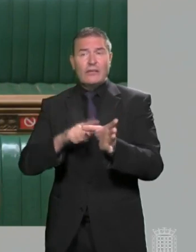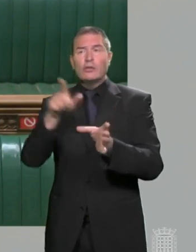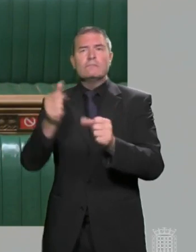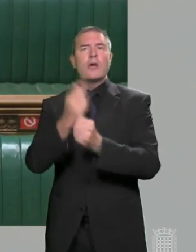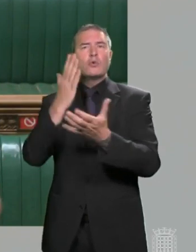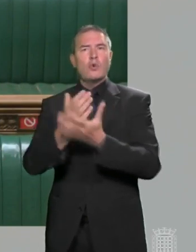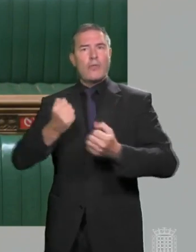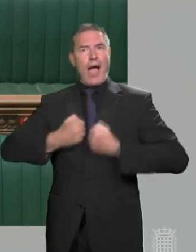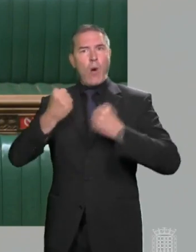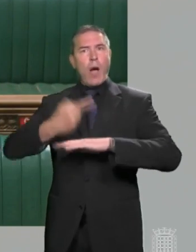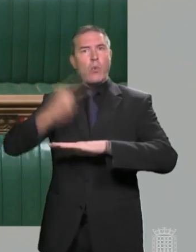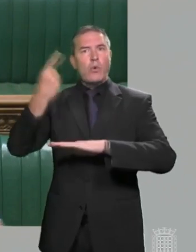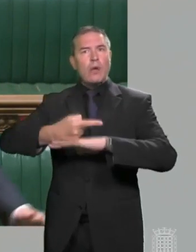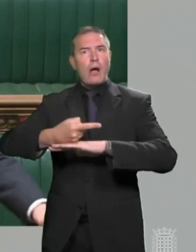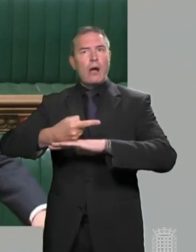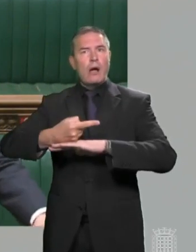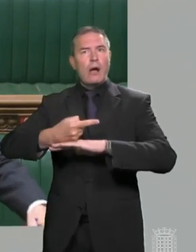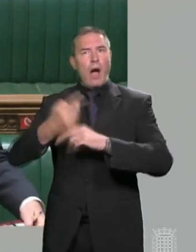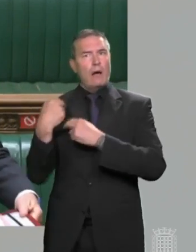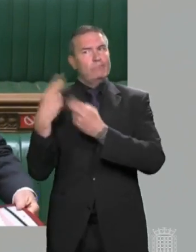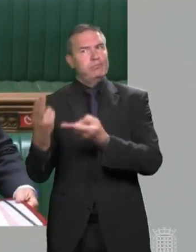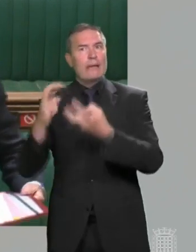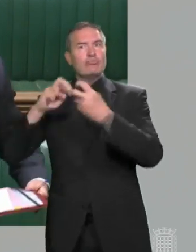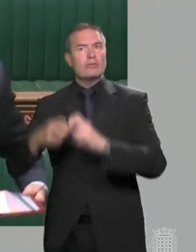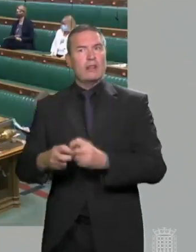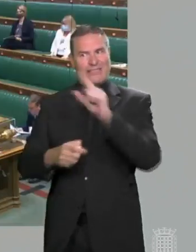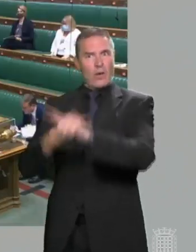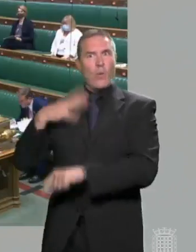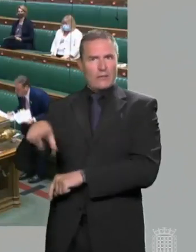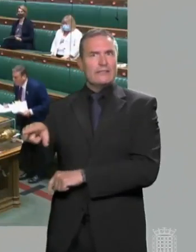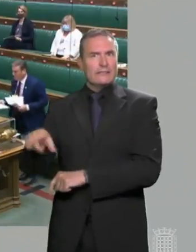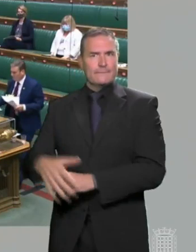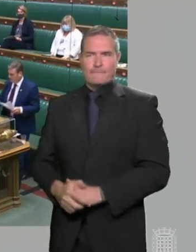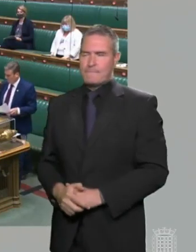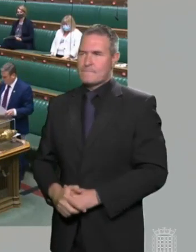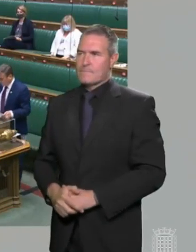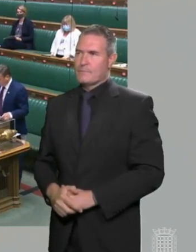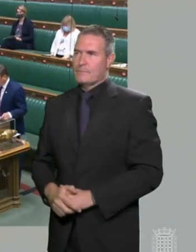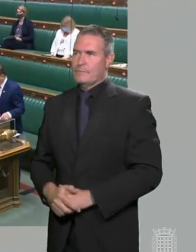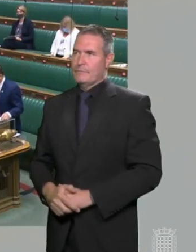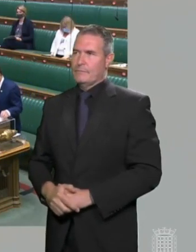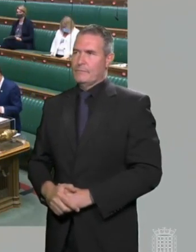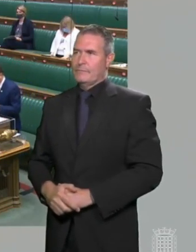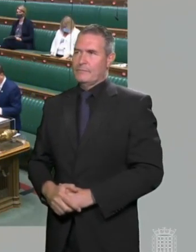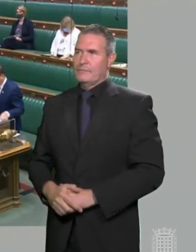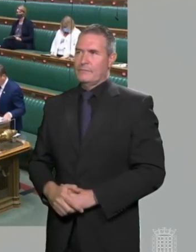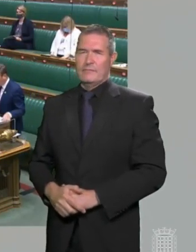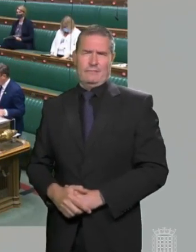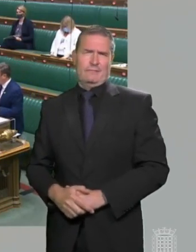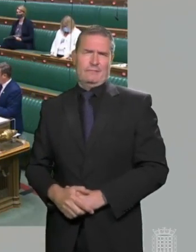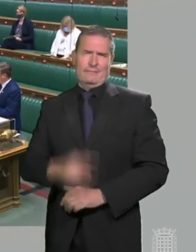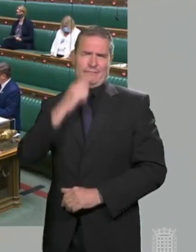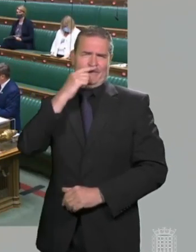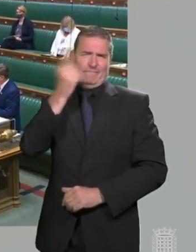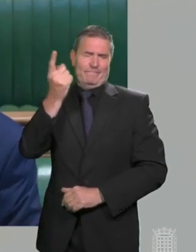ensure that our border controls were kept in the hands of Brussels, Mr Speaker. Keir Starmer. Mr Speaker, this is absurd.